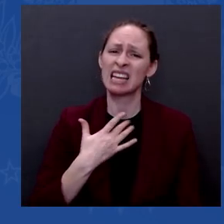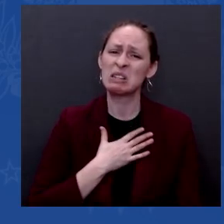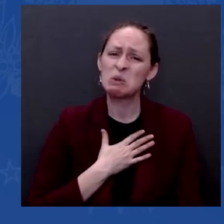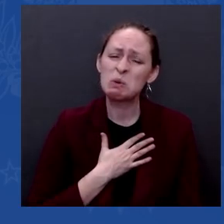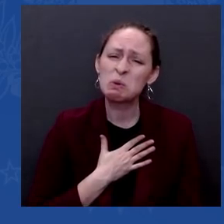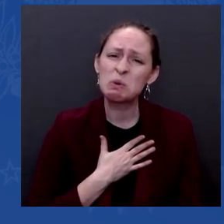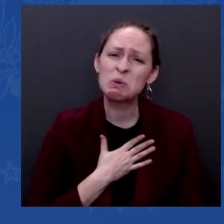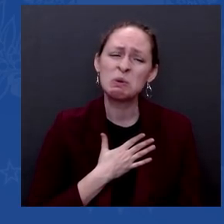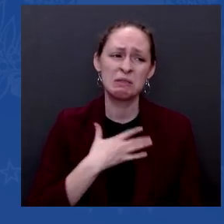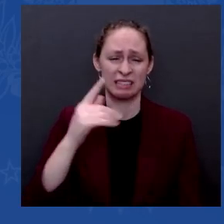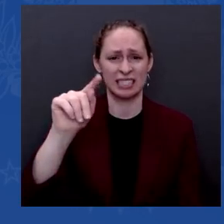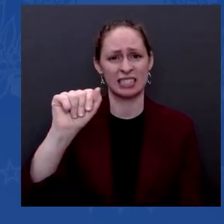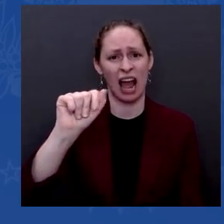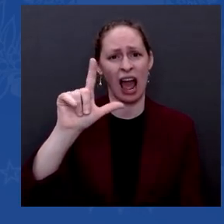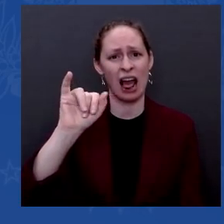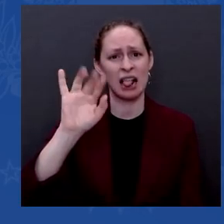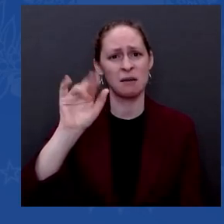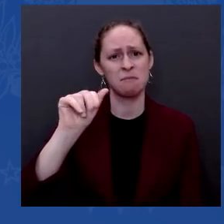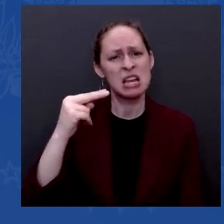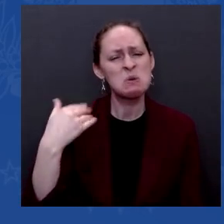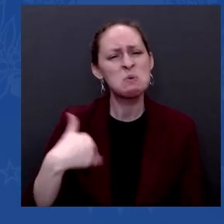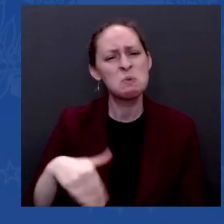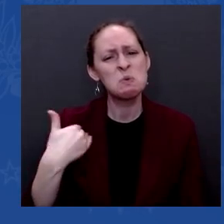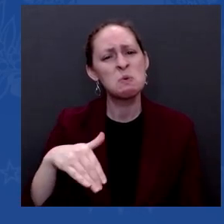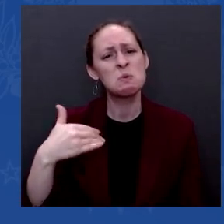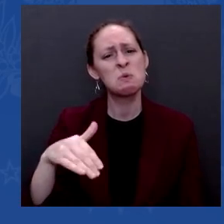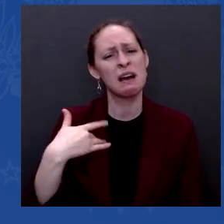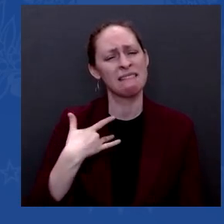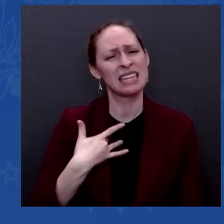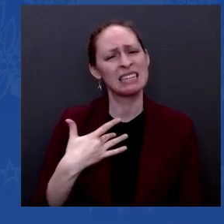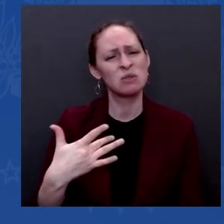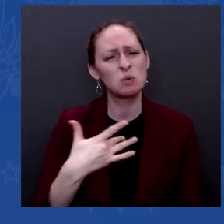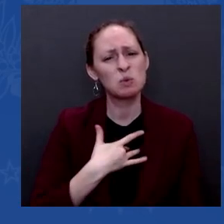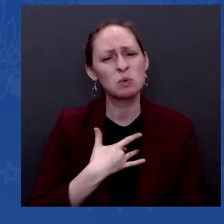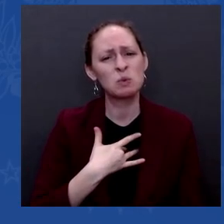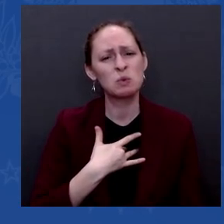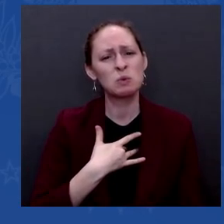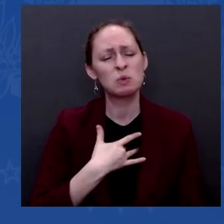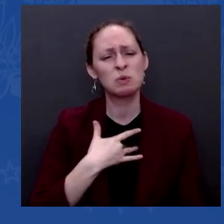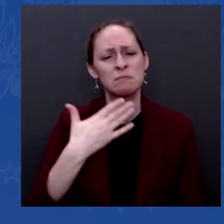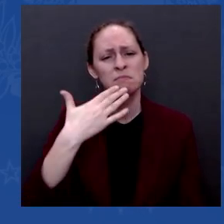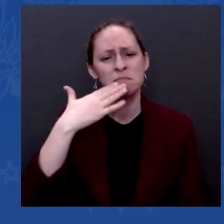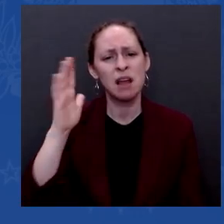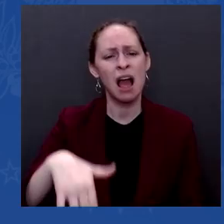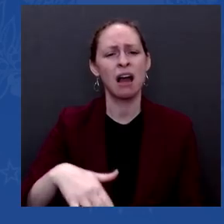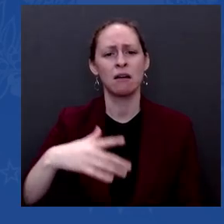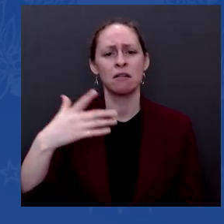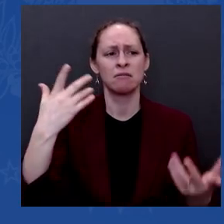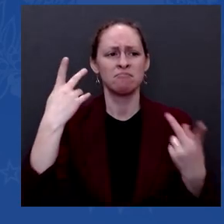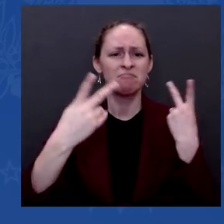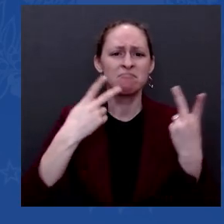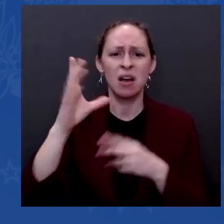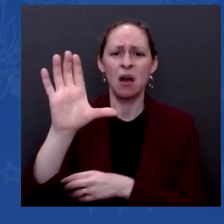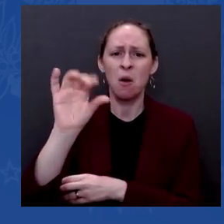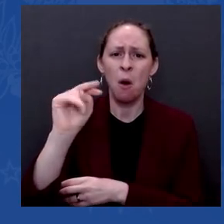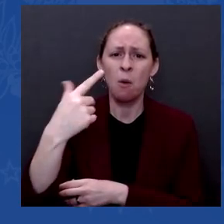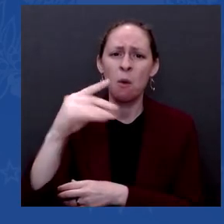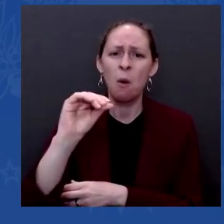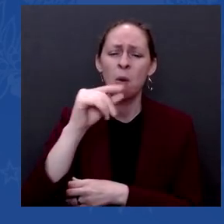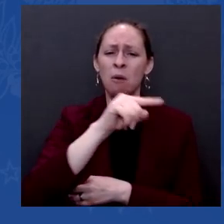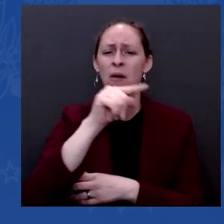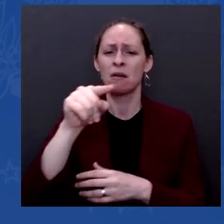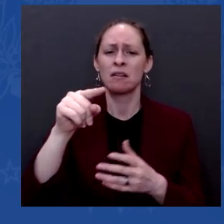the world that we can't solve every problem. And so I don't view that as a competence issue.